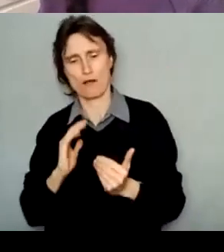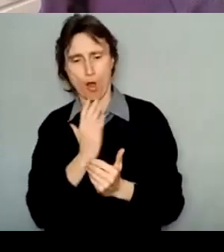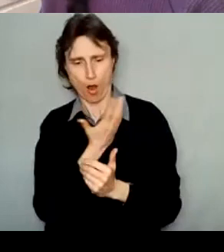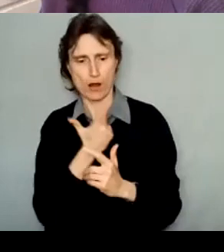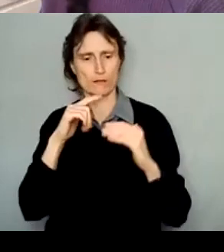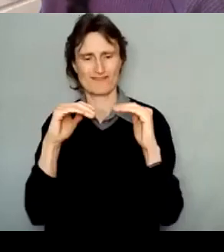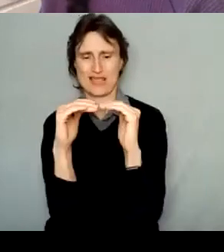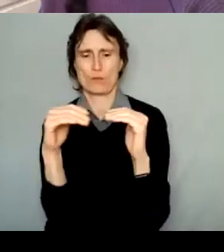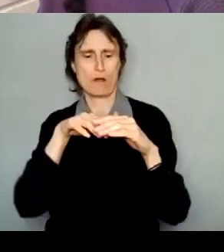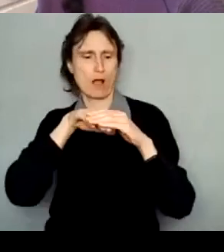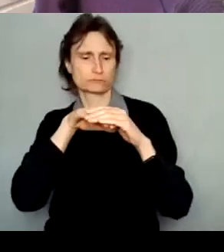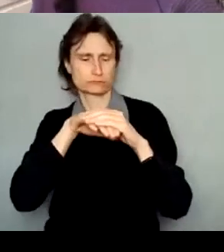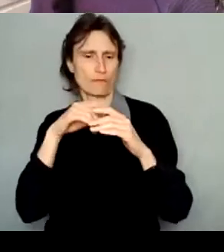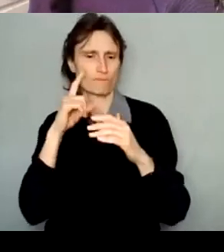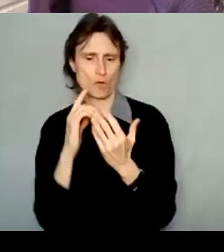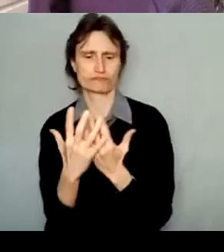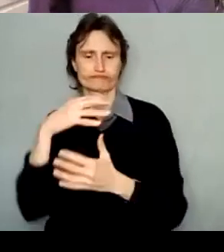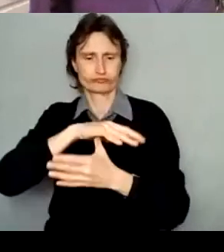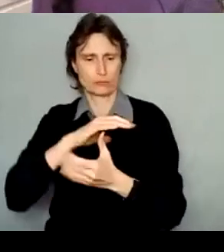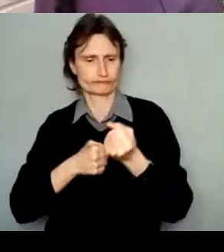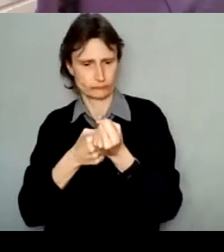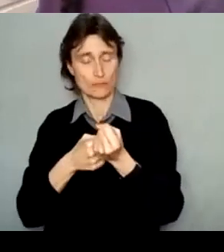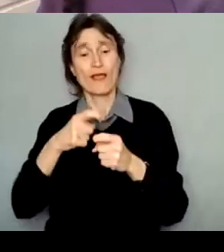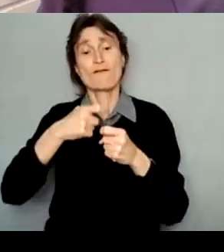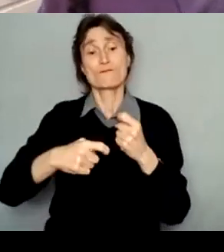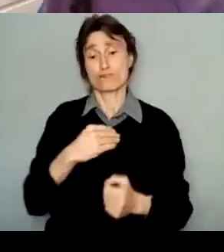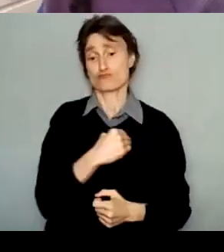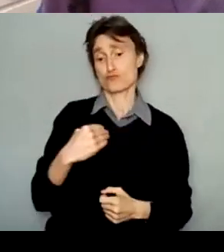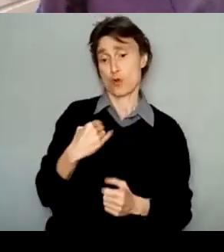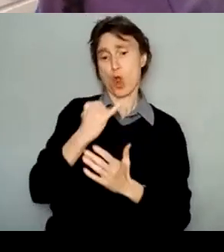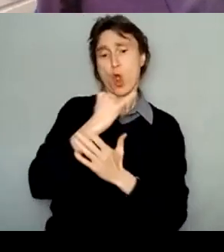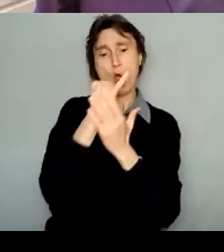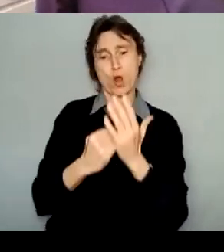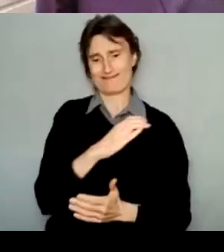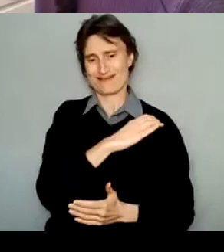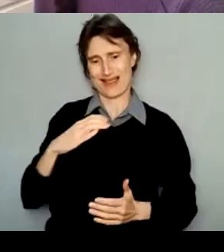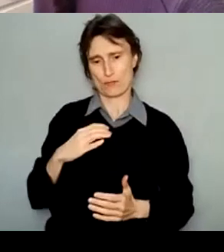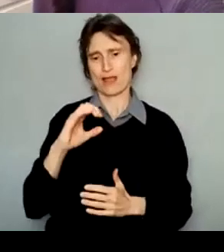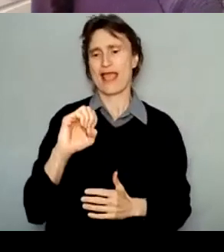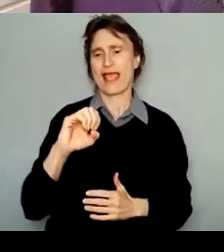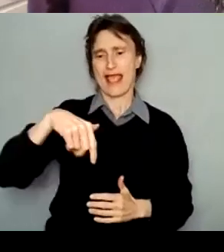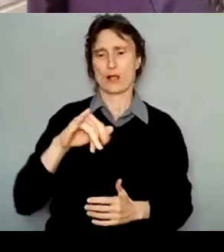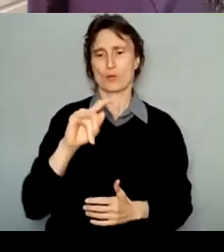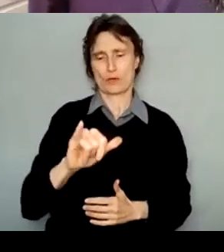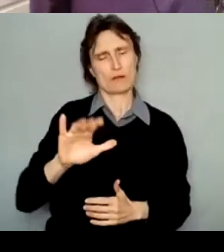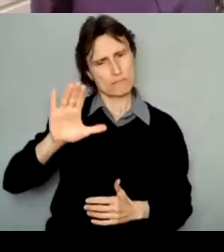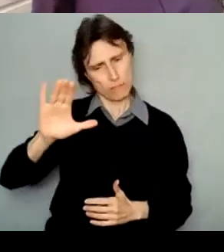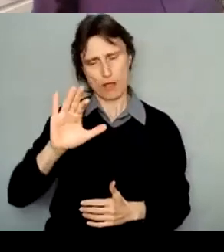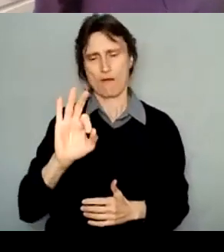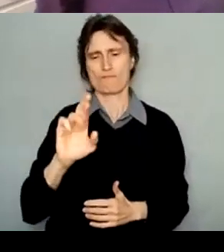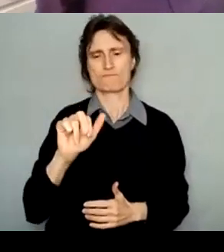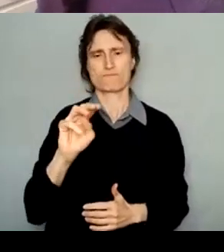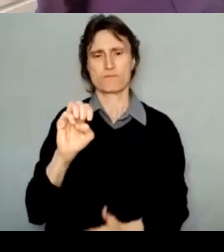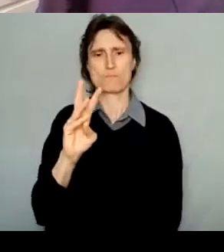and descriptions were adapted from the Toronto Art Council's equity framework and we're really grateful to them for their work in this